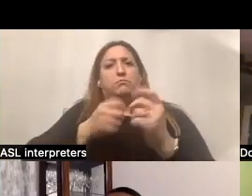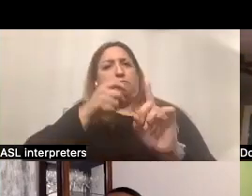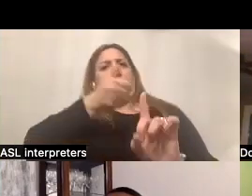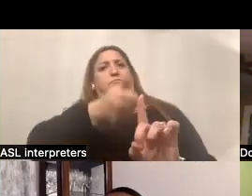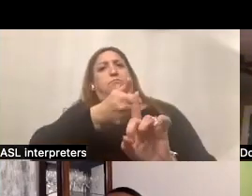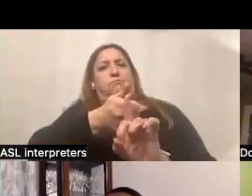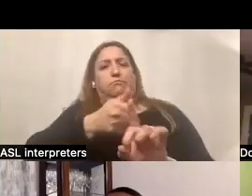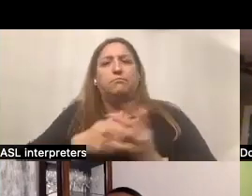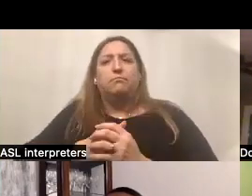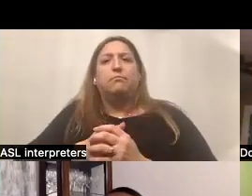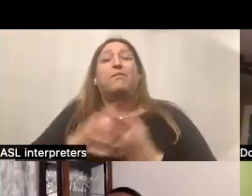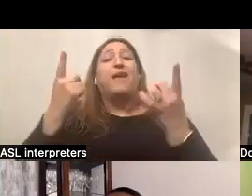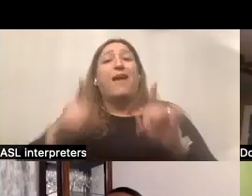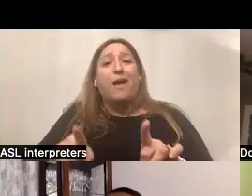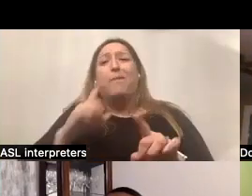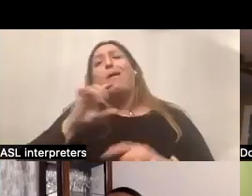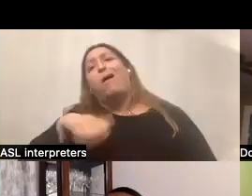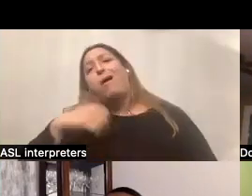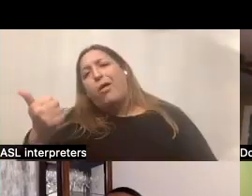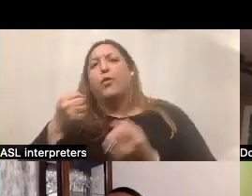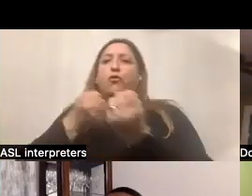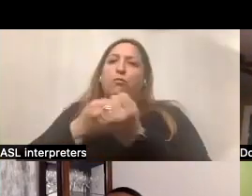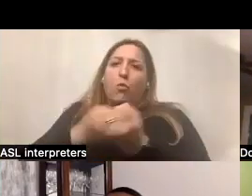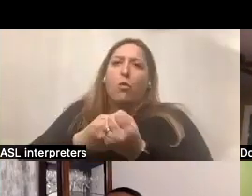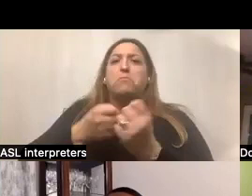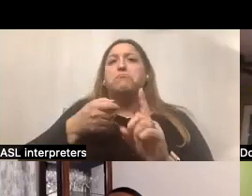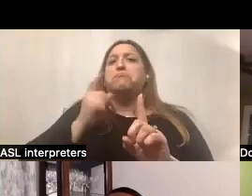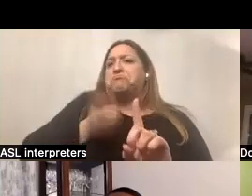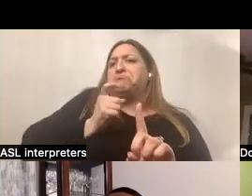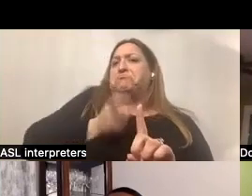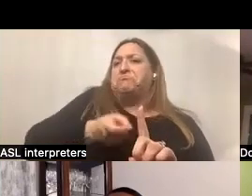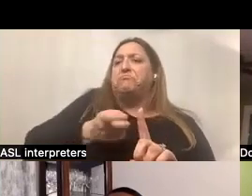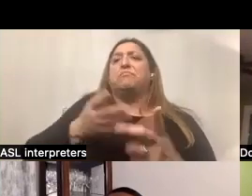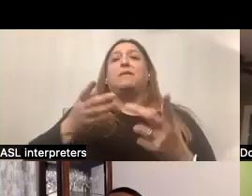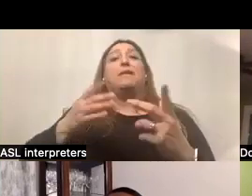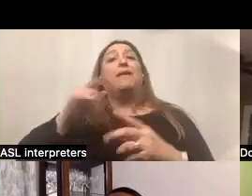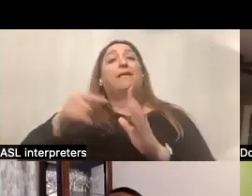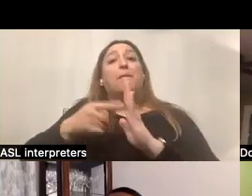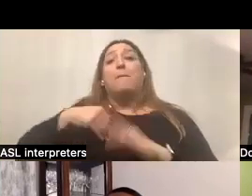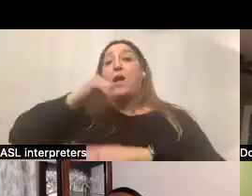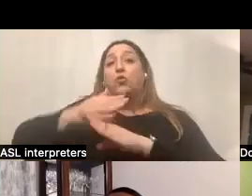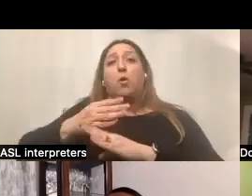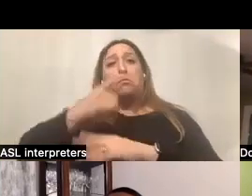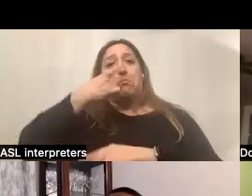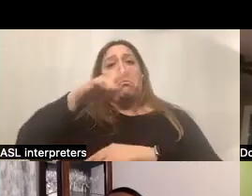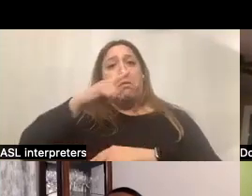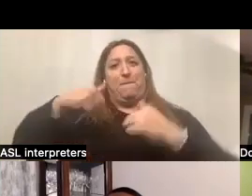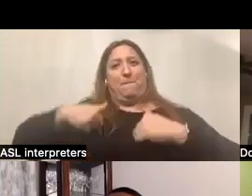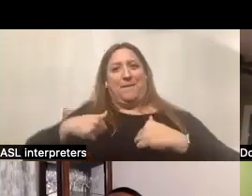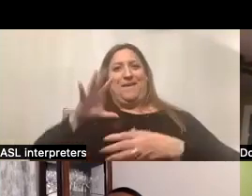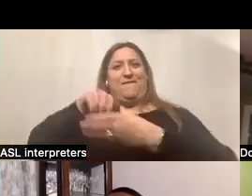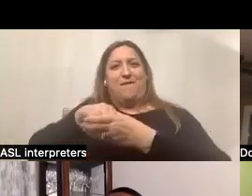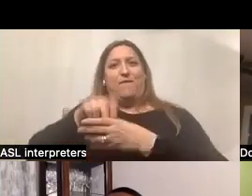Many times there's others supporting the individual. And for example, my daughter asks that I participate in her person-centered planning